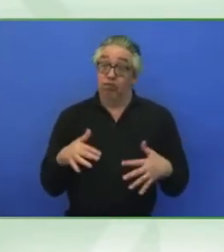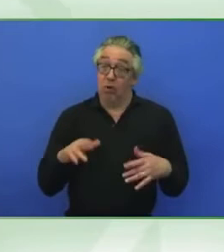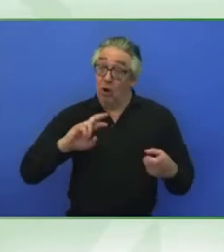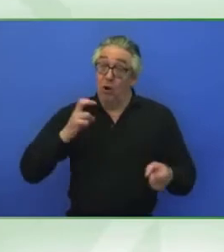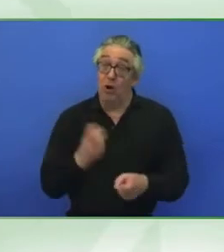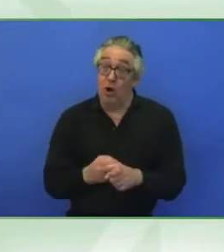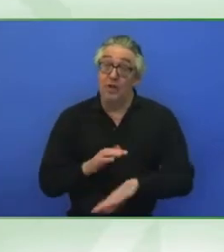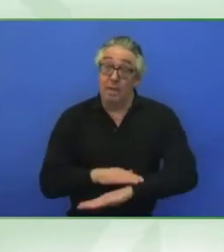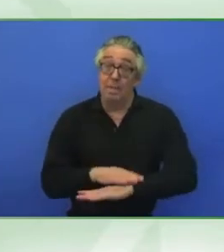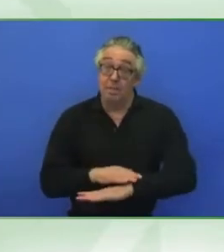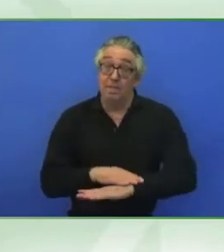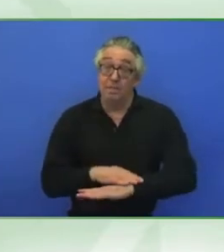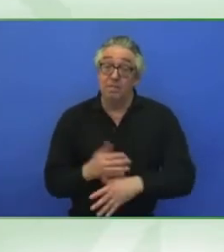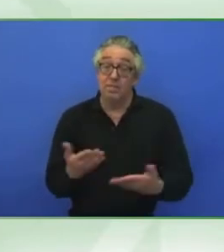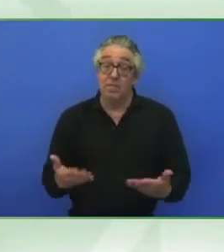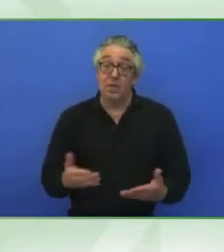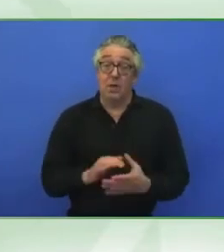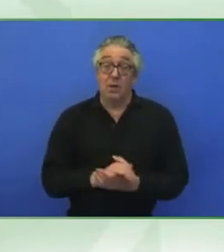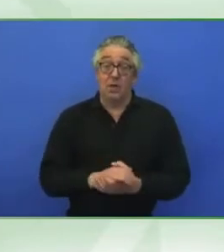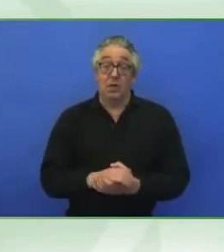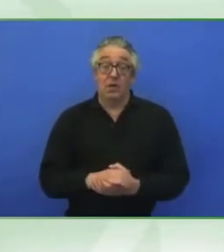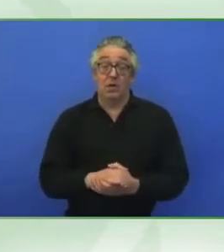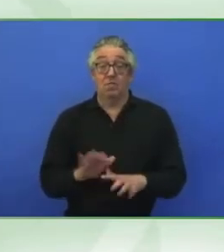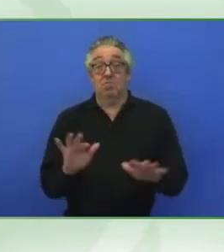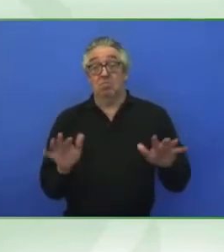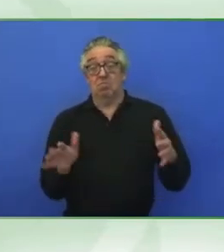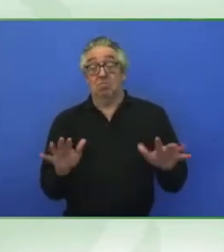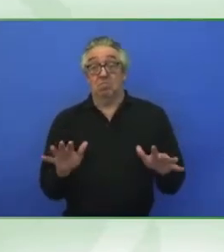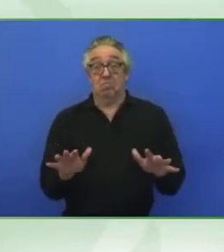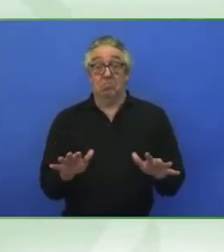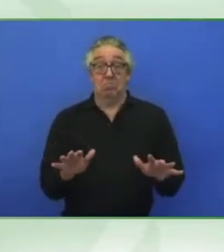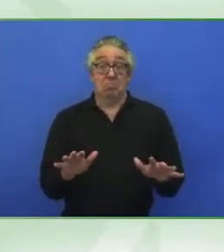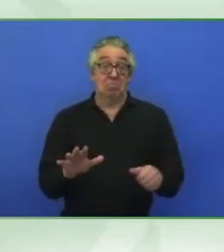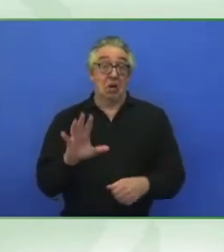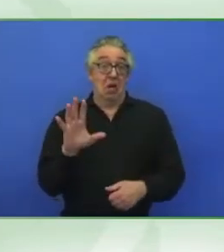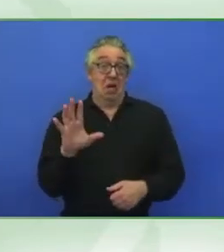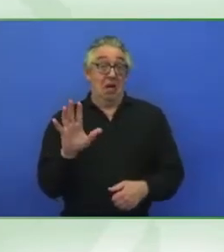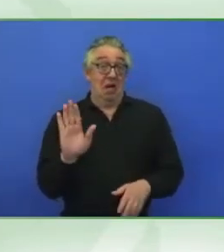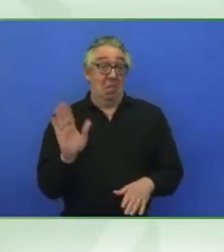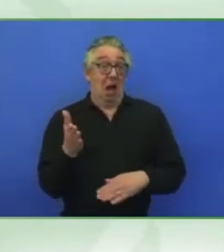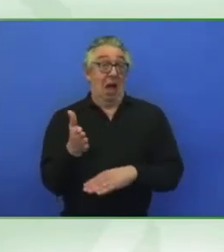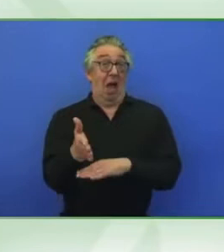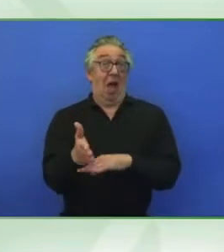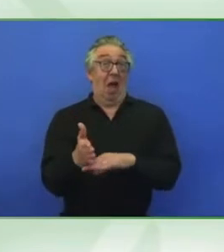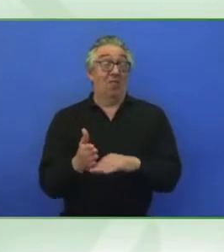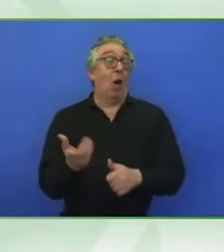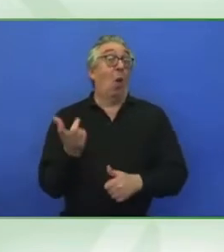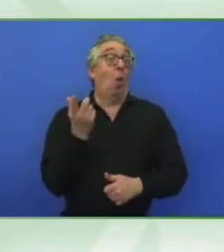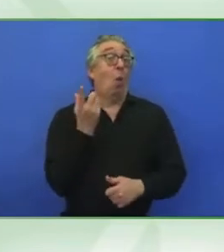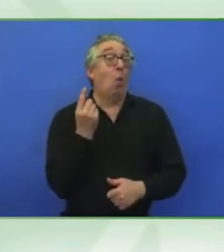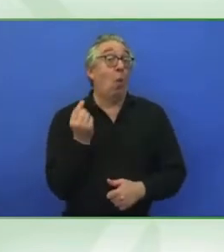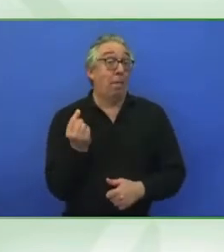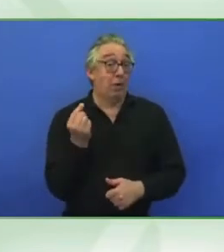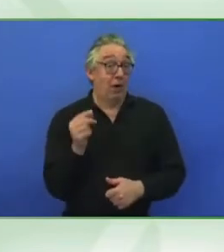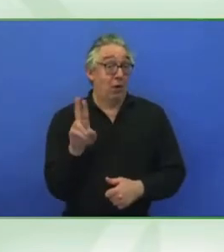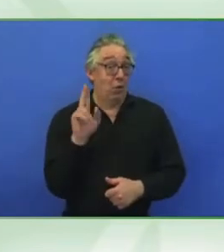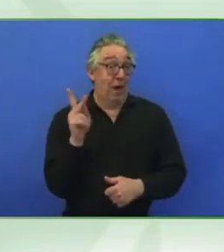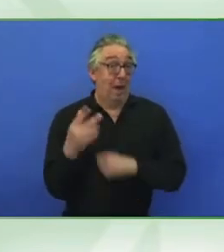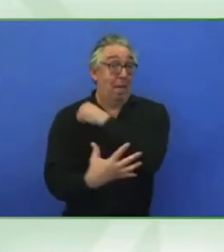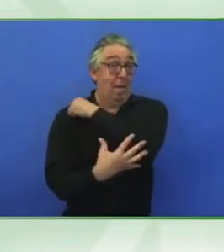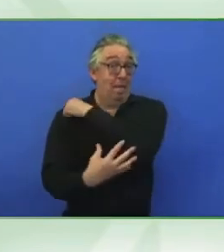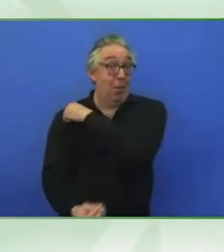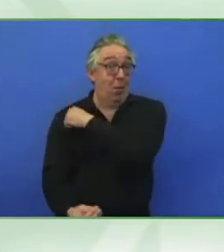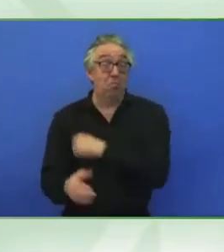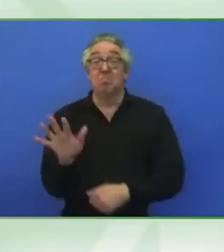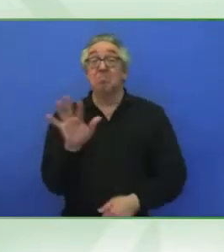Sadly, nearly half of everyone that lives in poverty in the UK identifies as either being disabled or lives with a disabled family